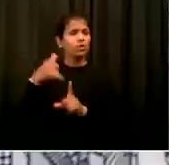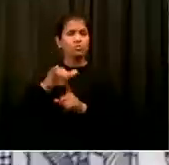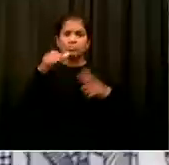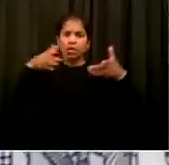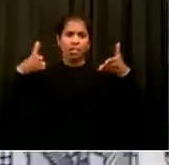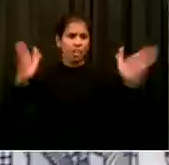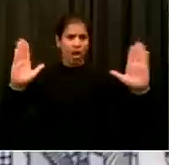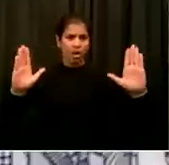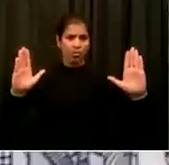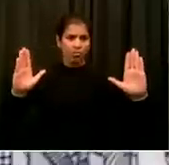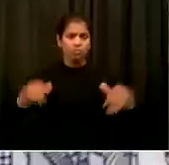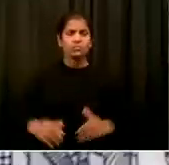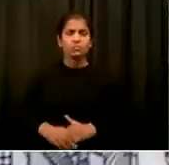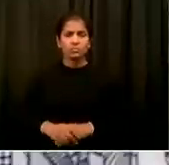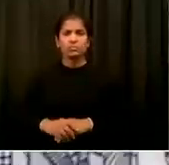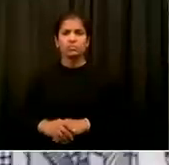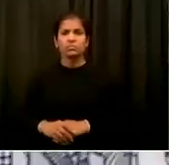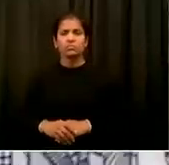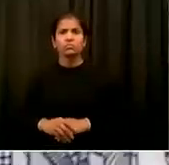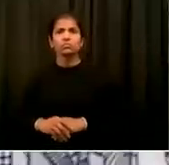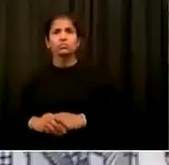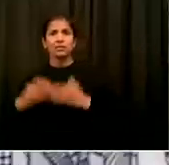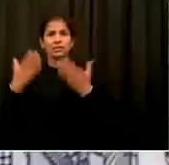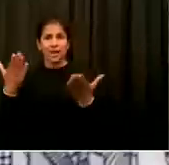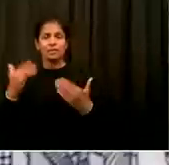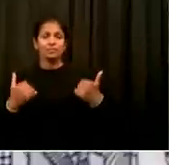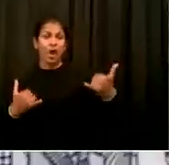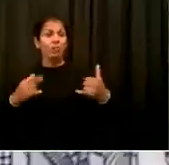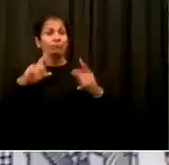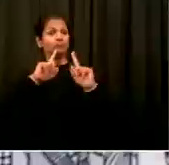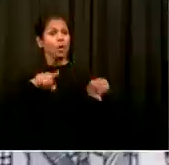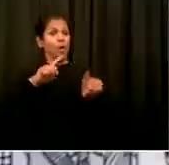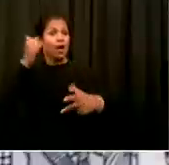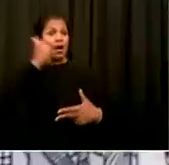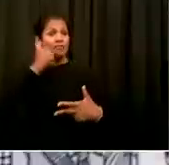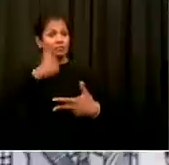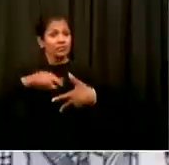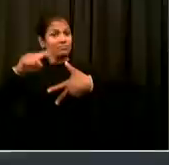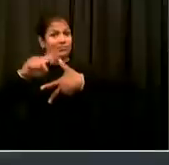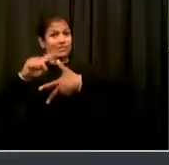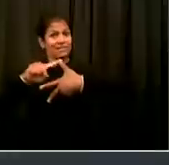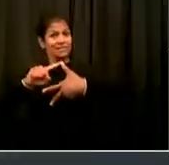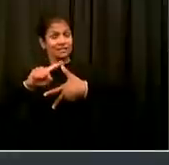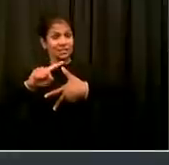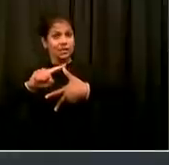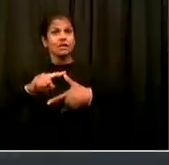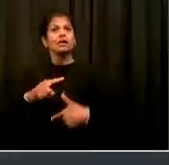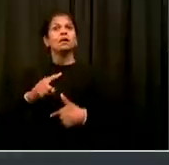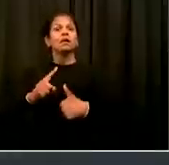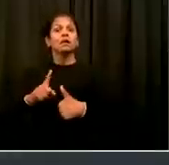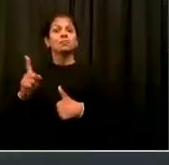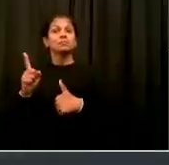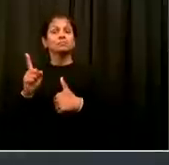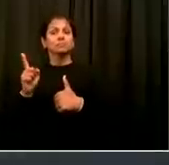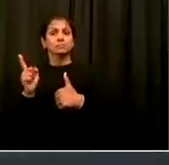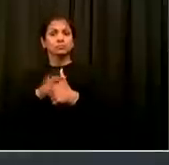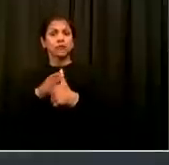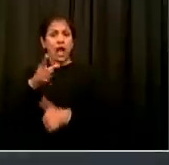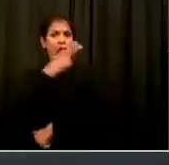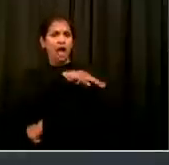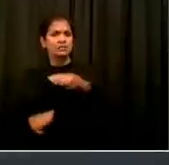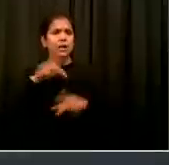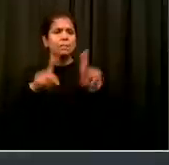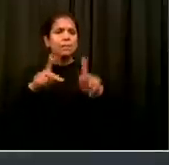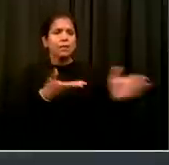Okay, daily indicators. Number one, again, this is for the whole city. Number one, daily number of people admitted to New York City